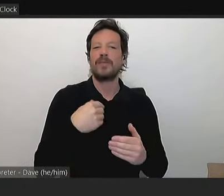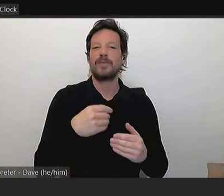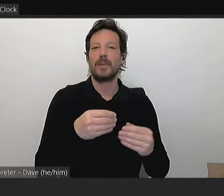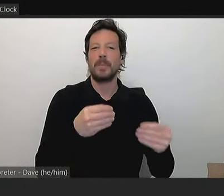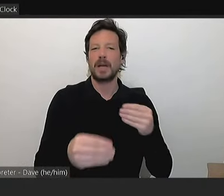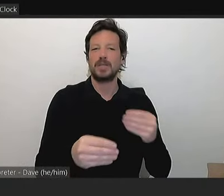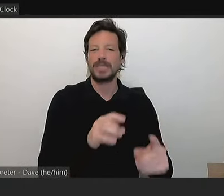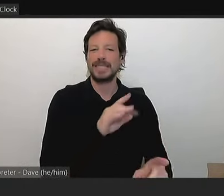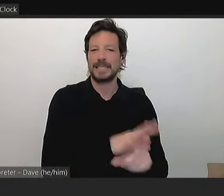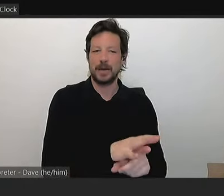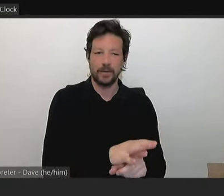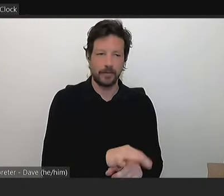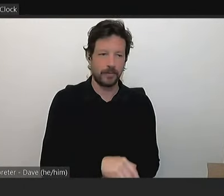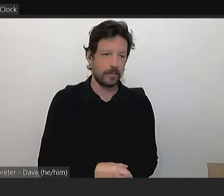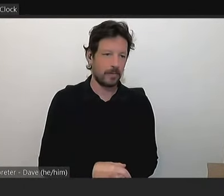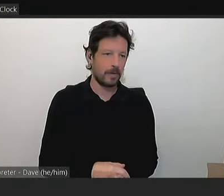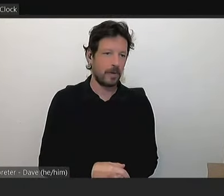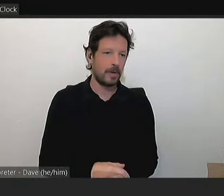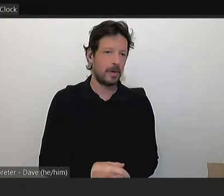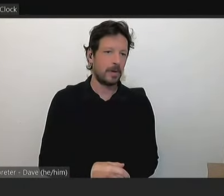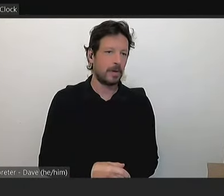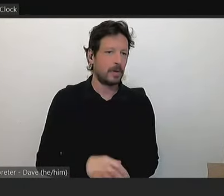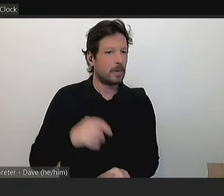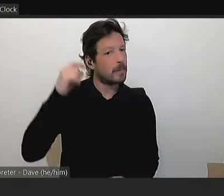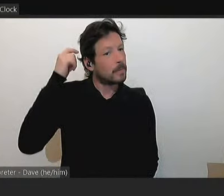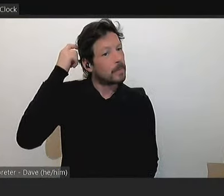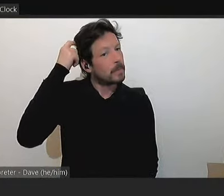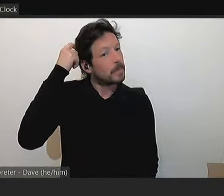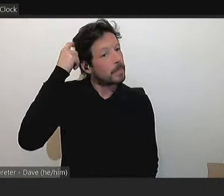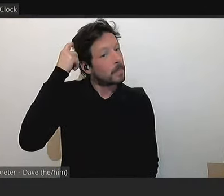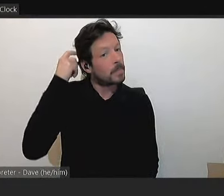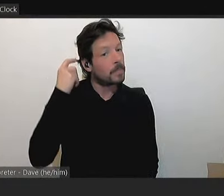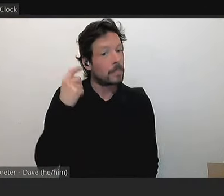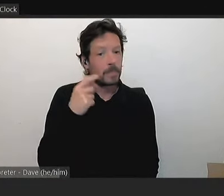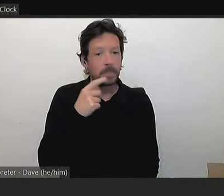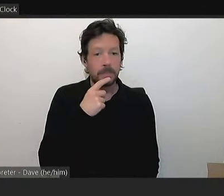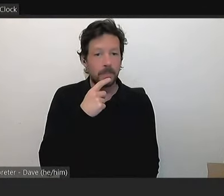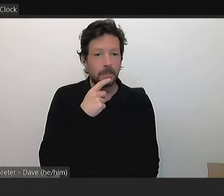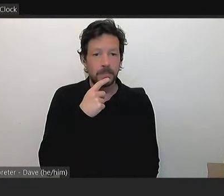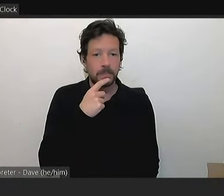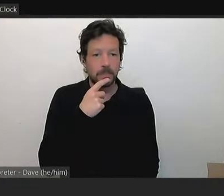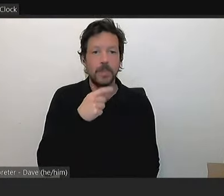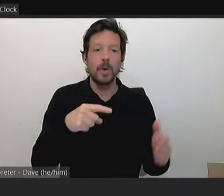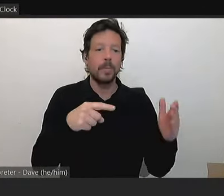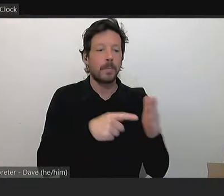and point 22.